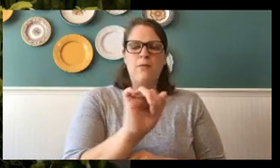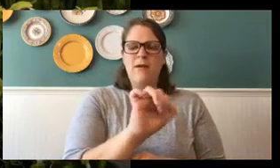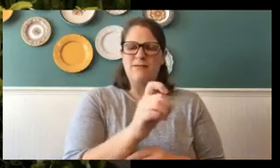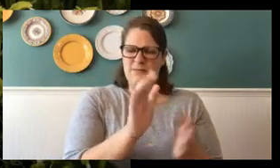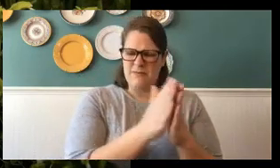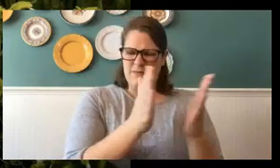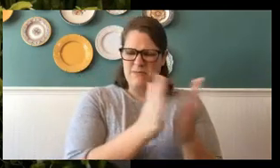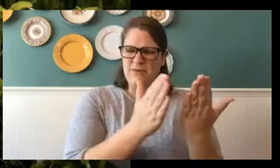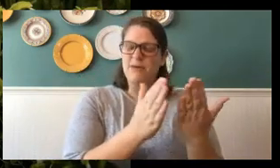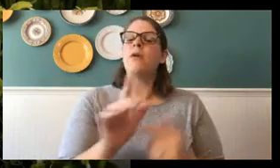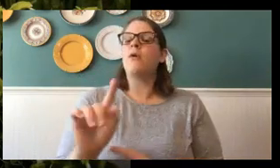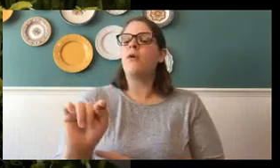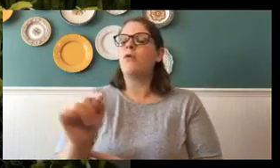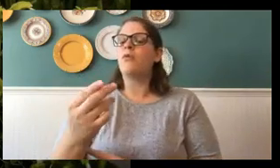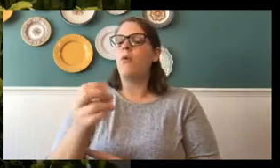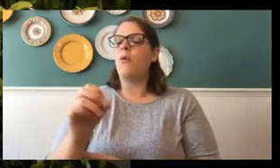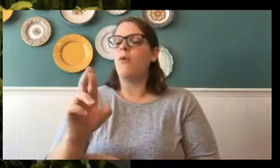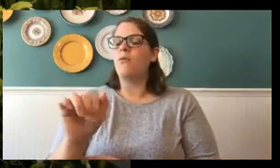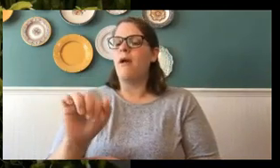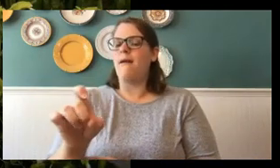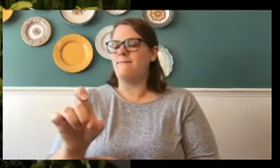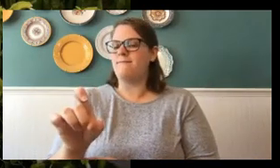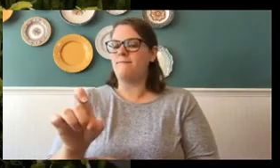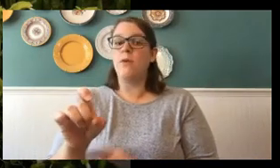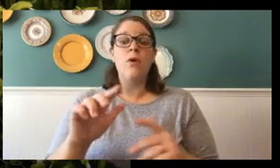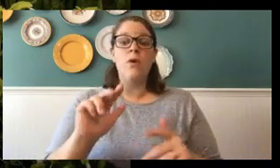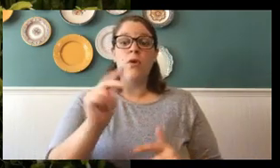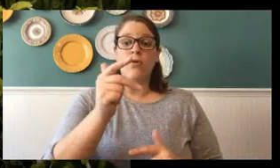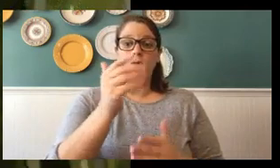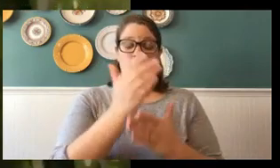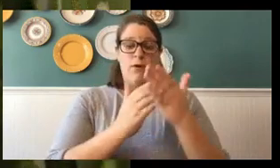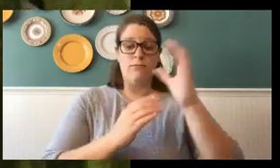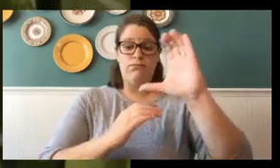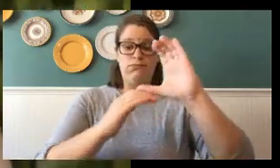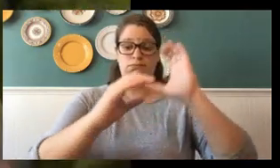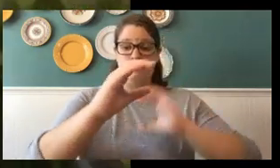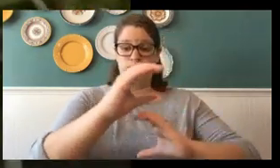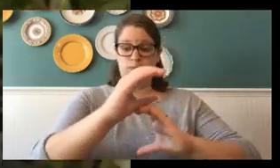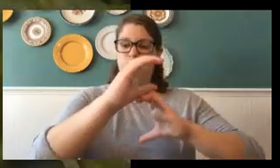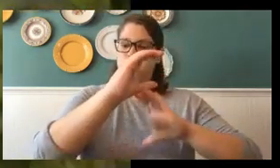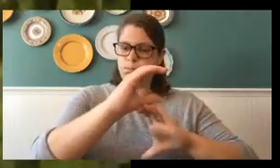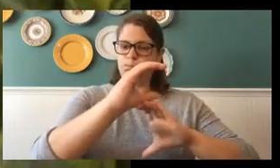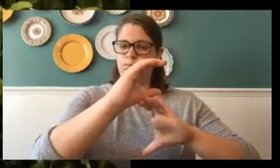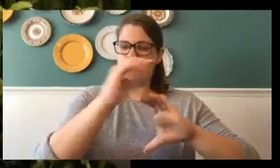thorax right there. And the third part of the insect's body, it is the big piece